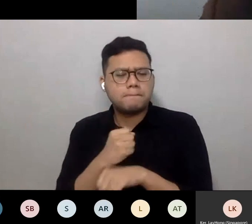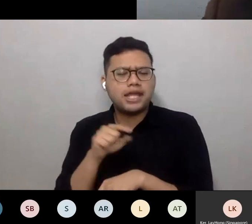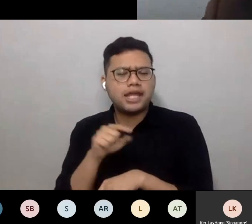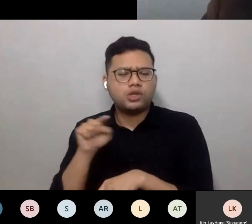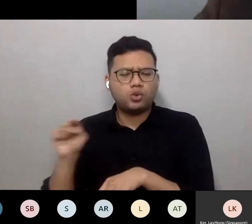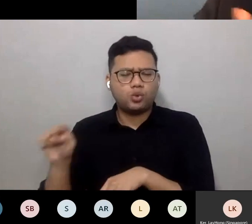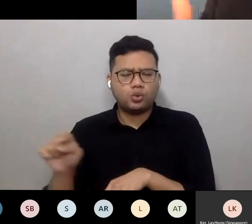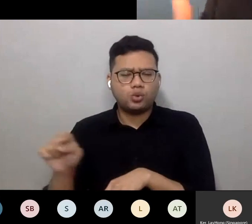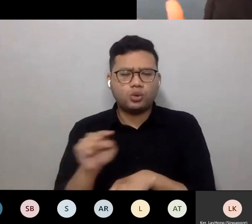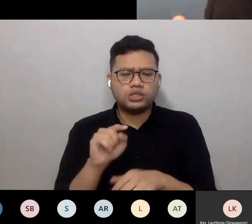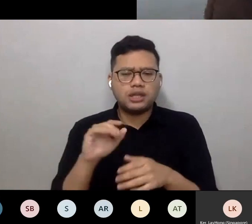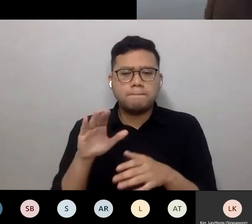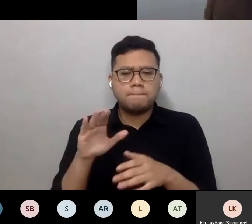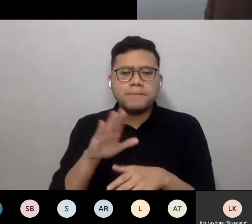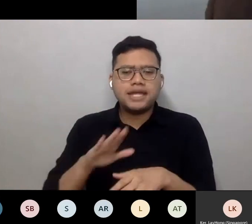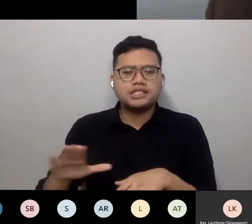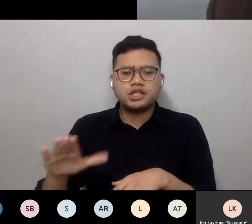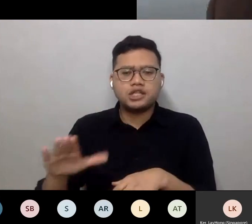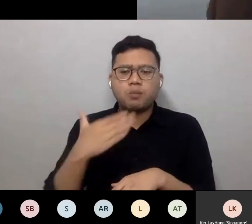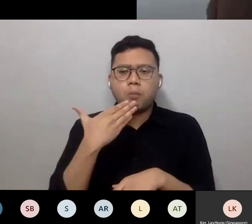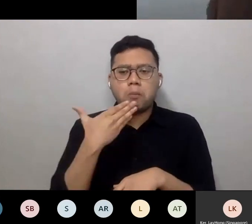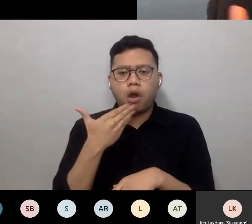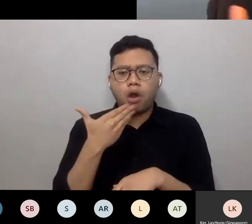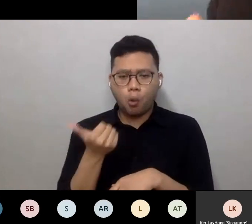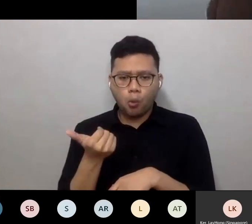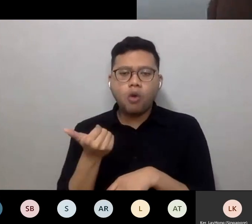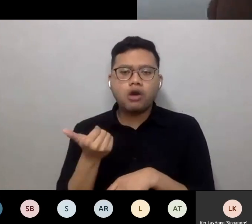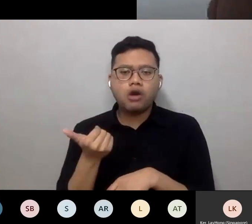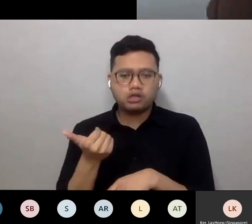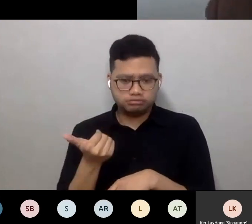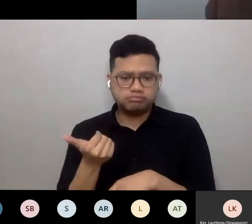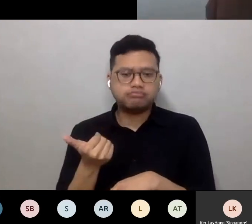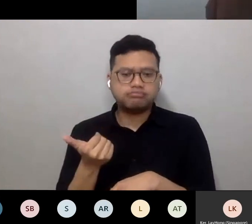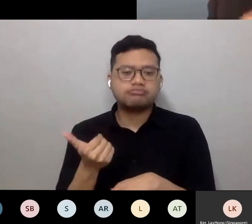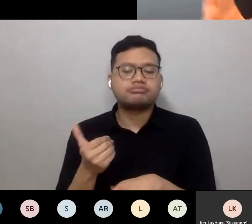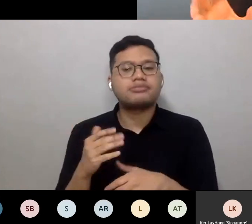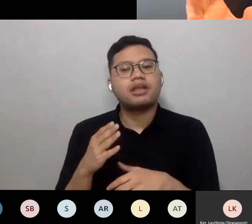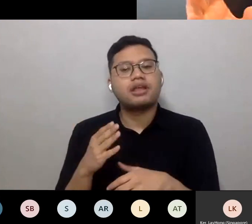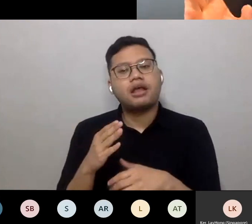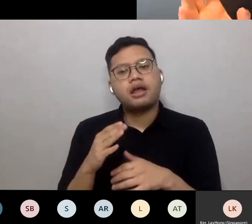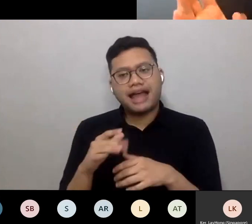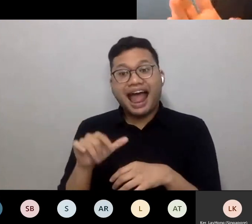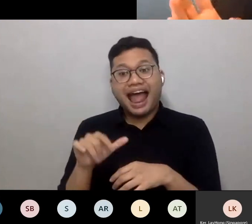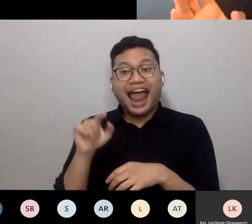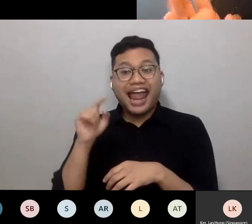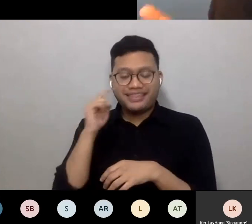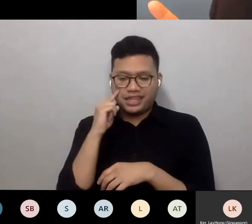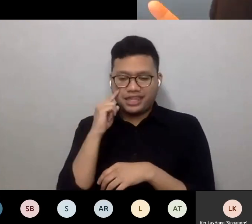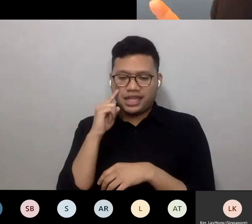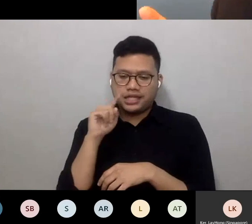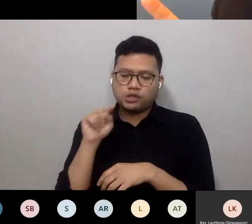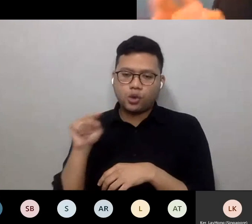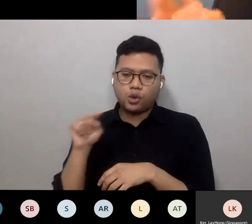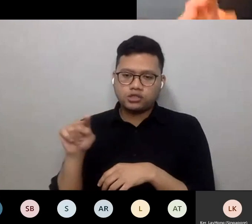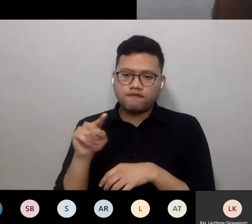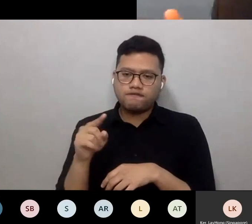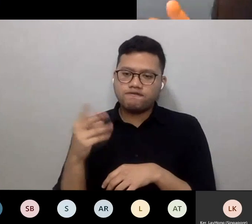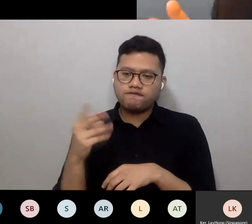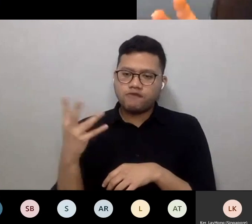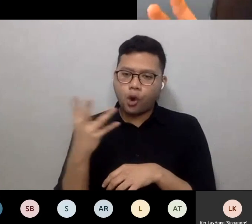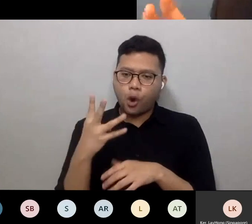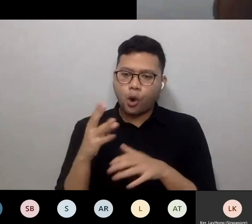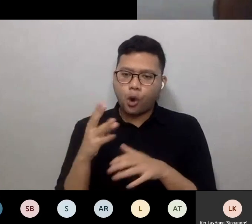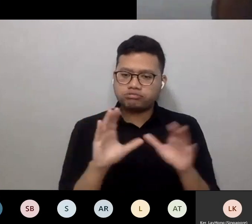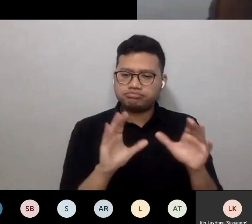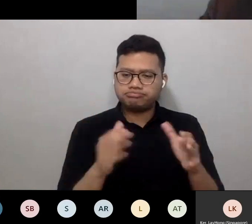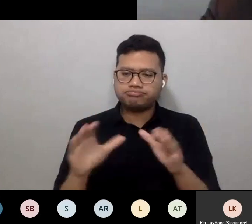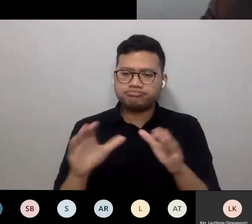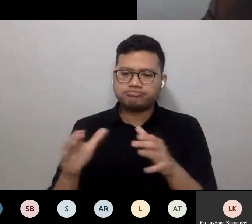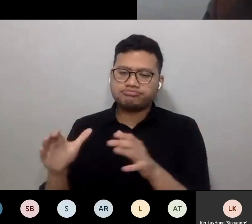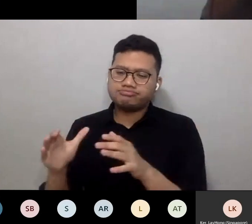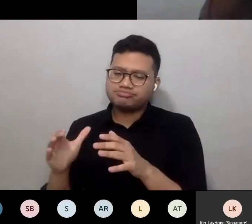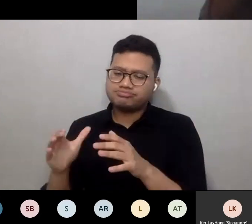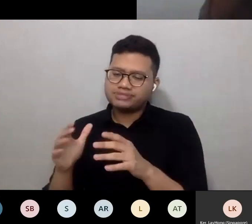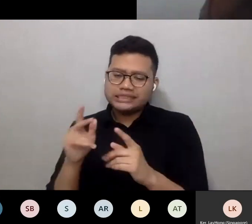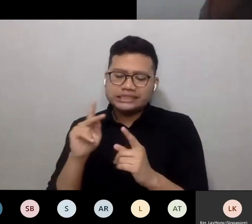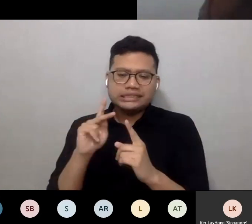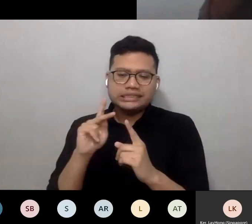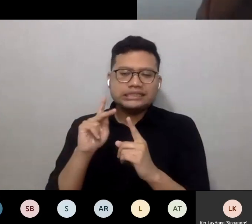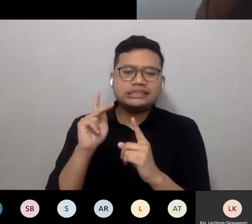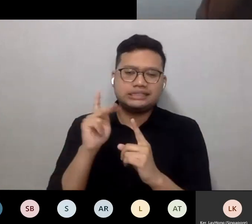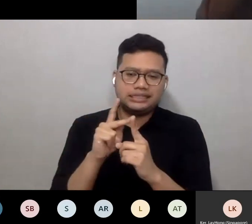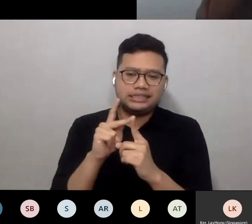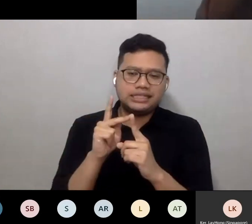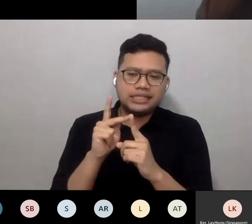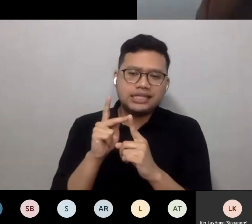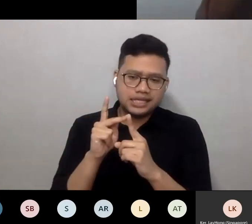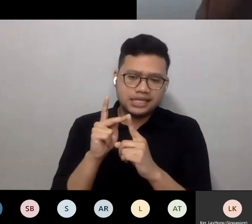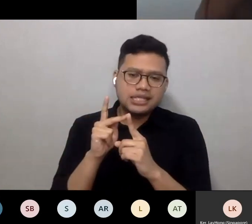and enhance our lives, our daily lives. I think those four spheres of influence are the key stakeholders to actually